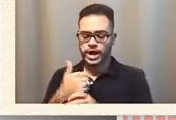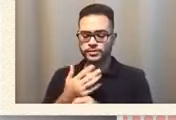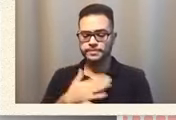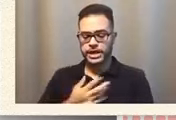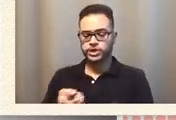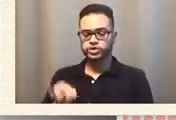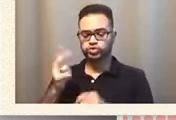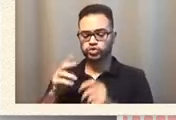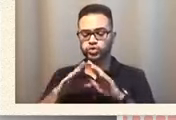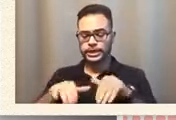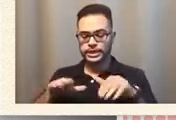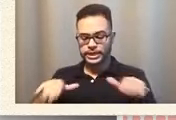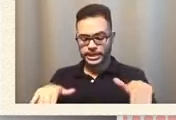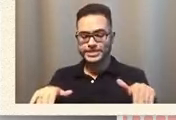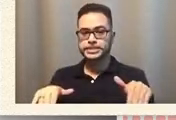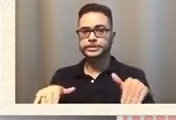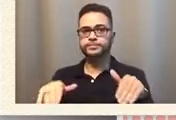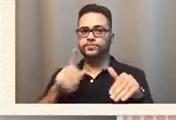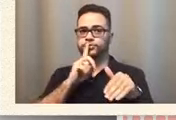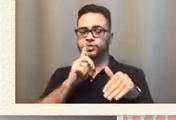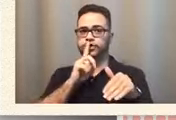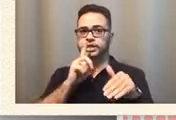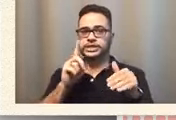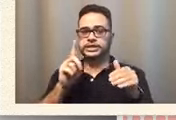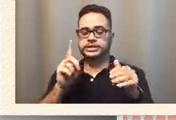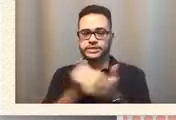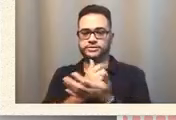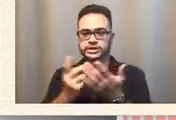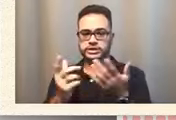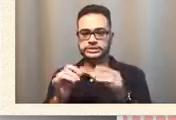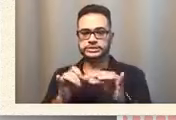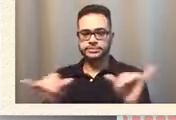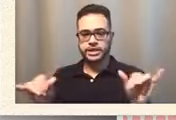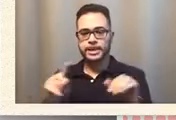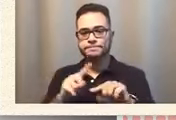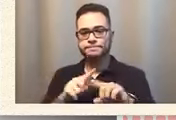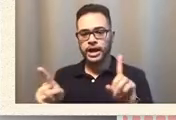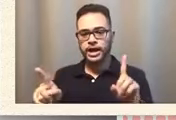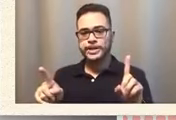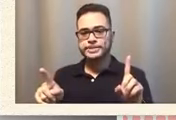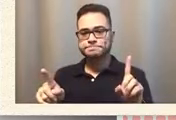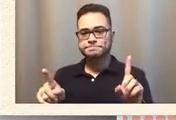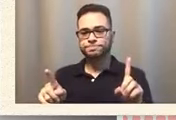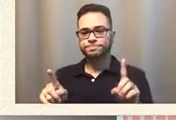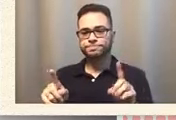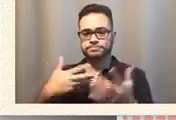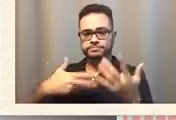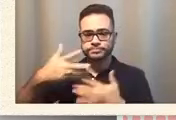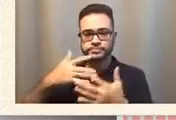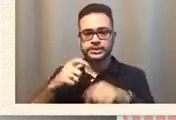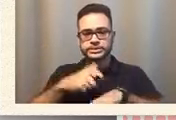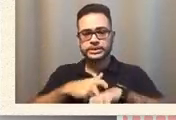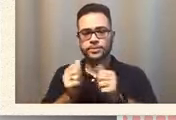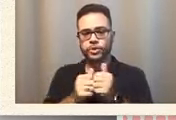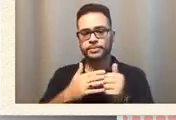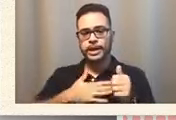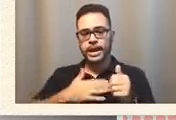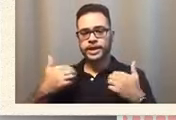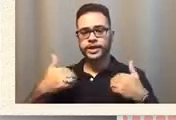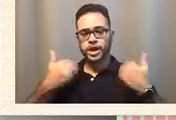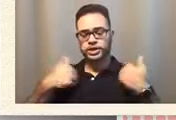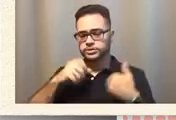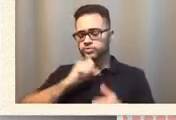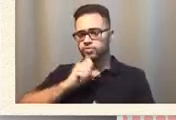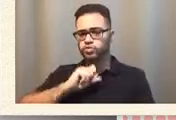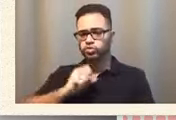on zoom at the same time but uh spending time with my youngest she's two i did not